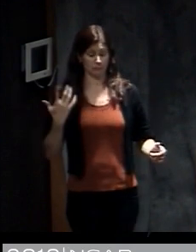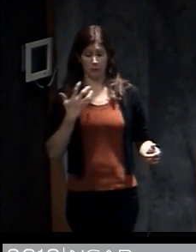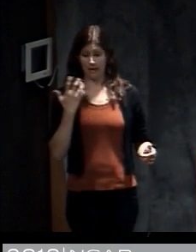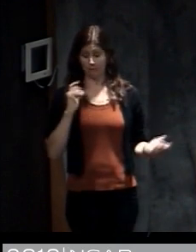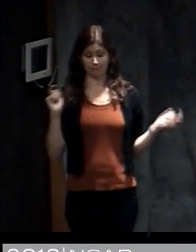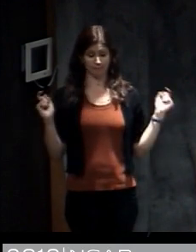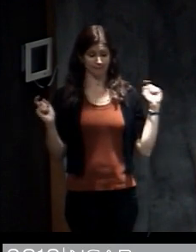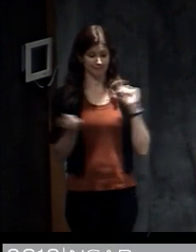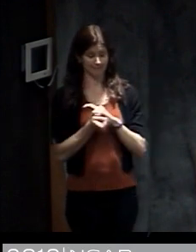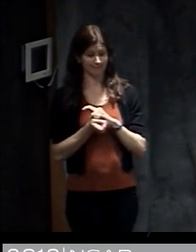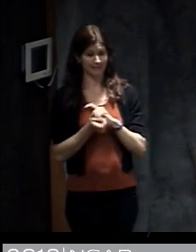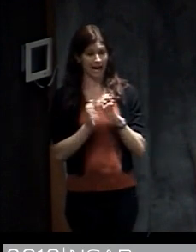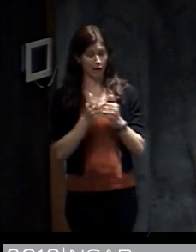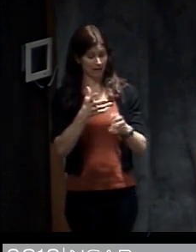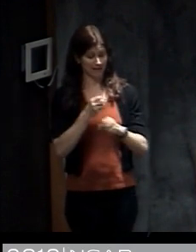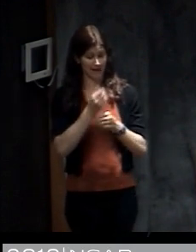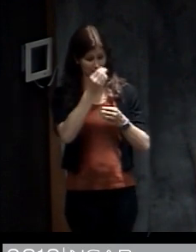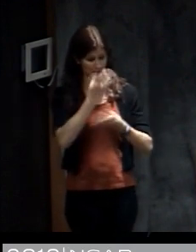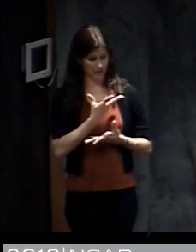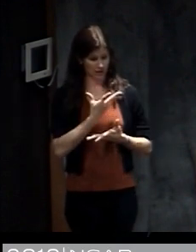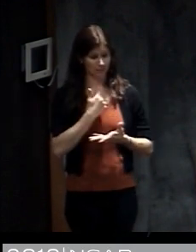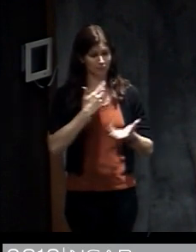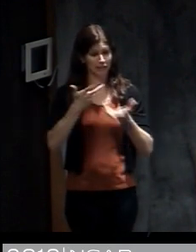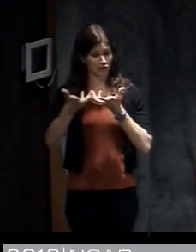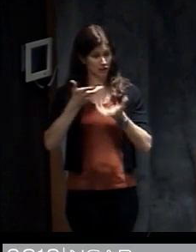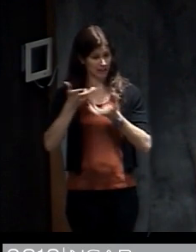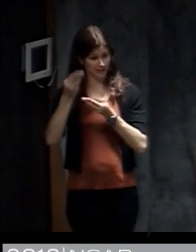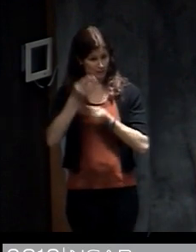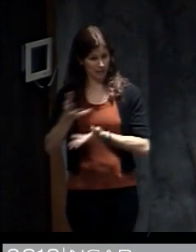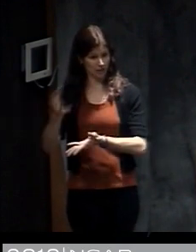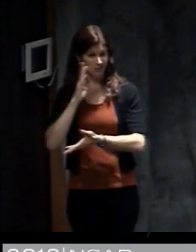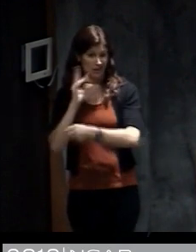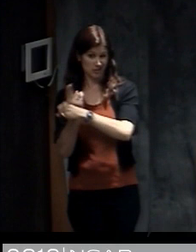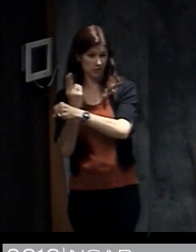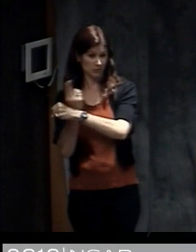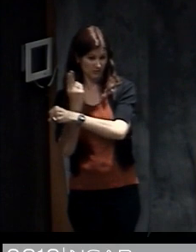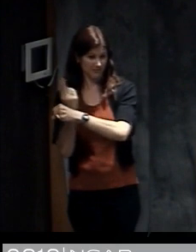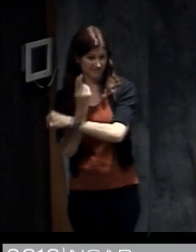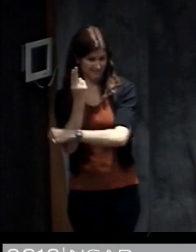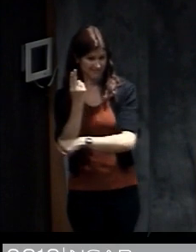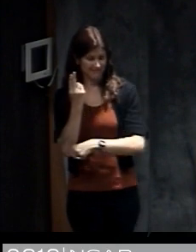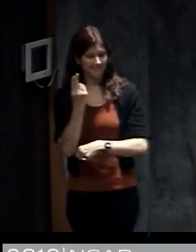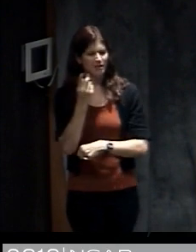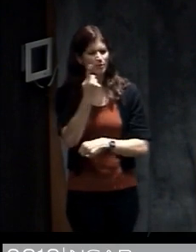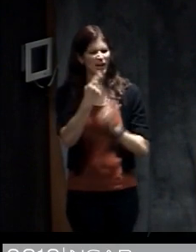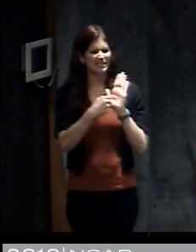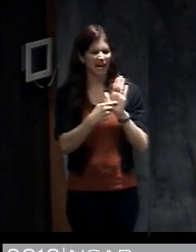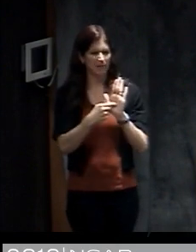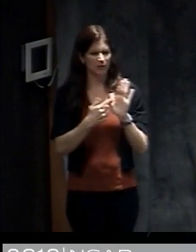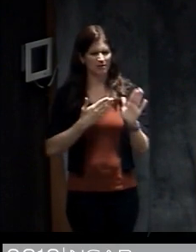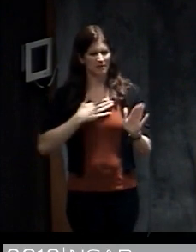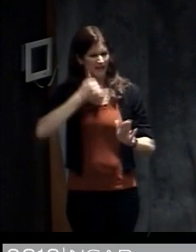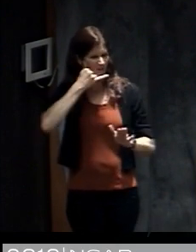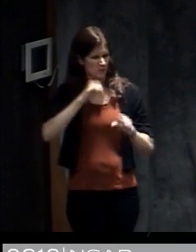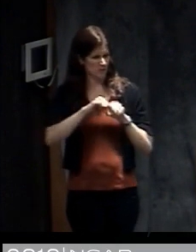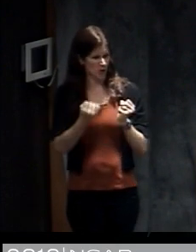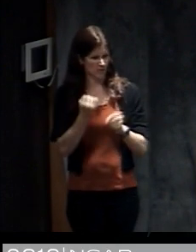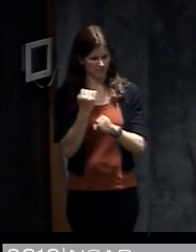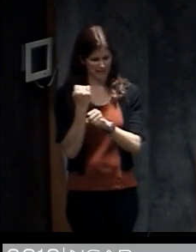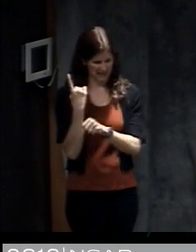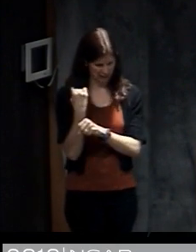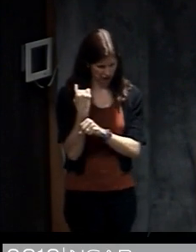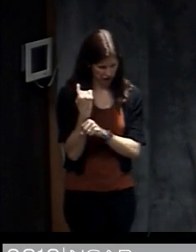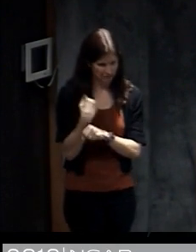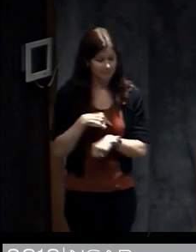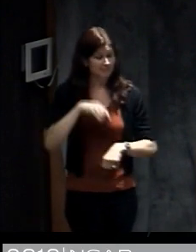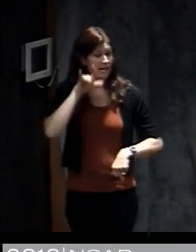which many people access information, exchange, and use information. And one example of this is I remember my phone broke about a year ago when I was actually